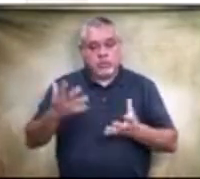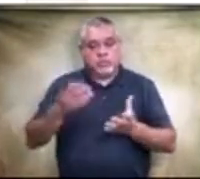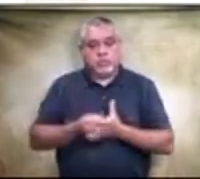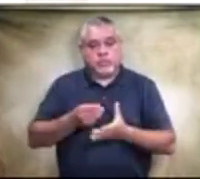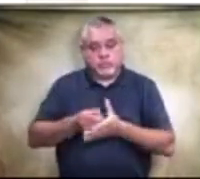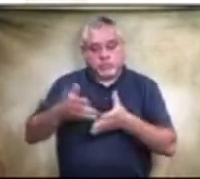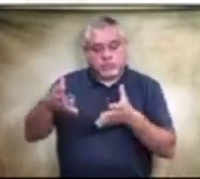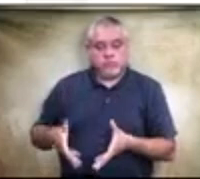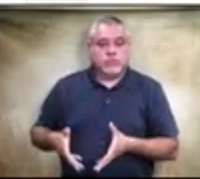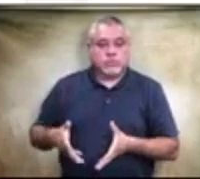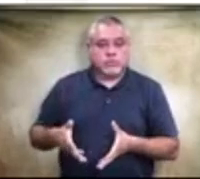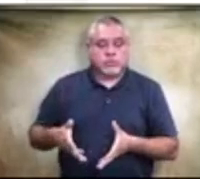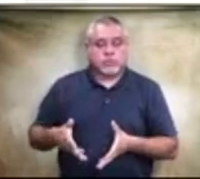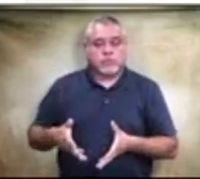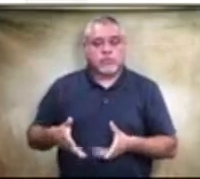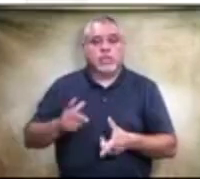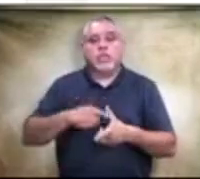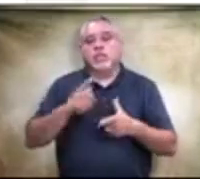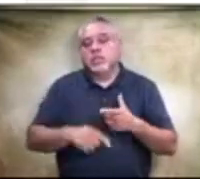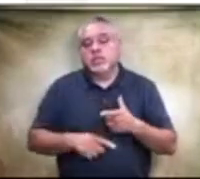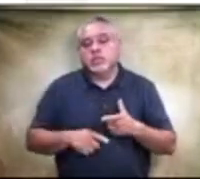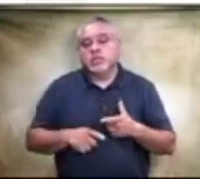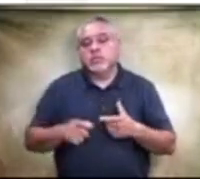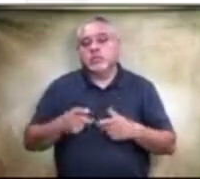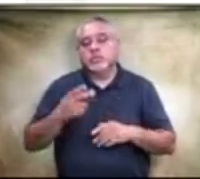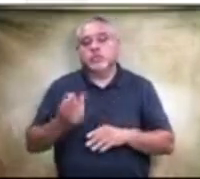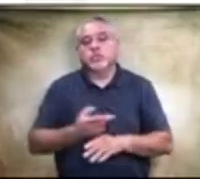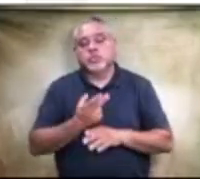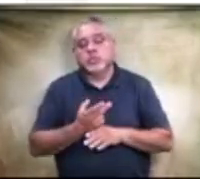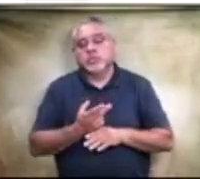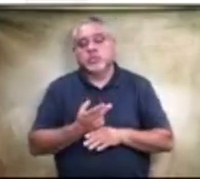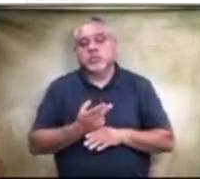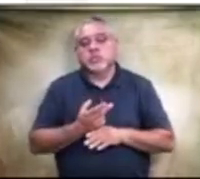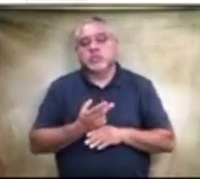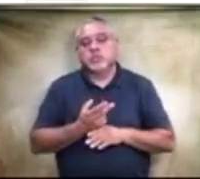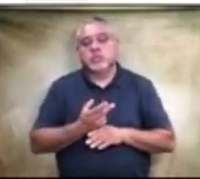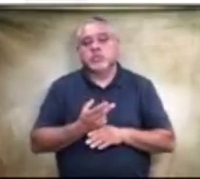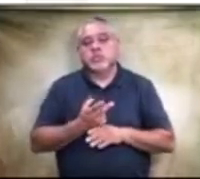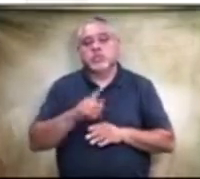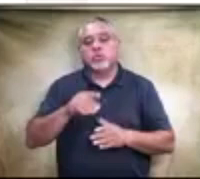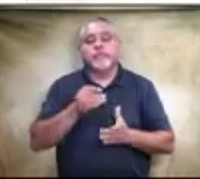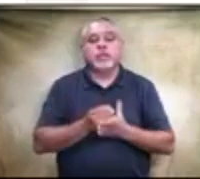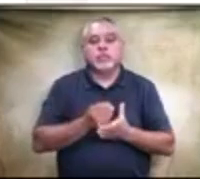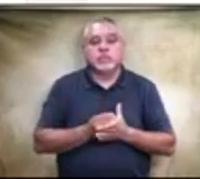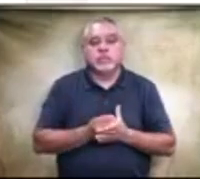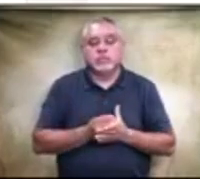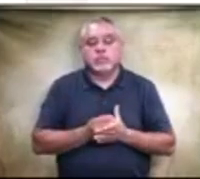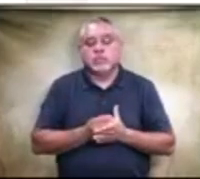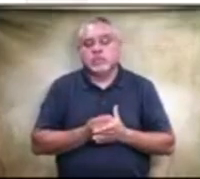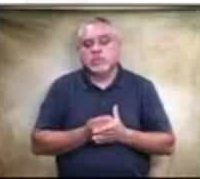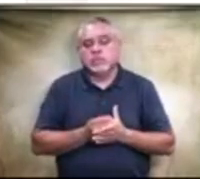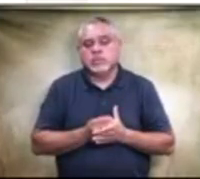um and then again using the those funds and the community input